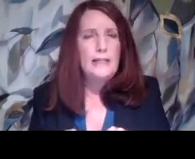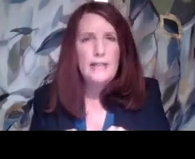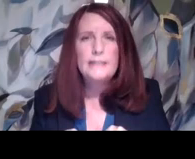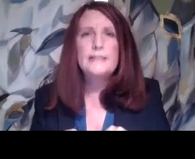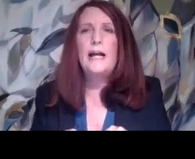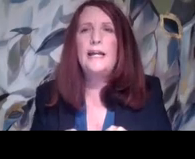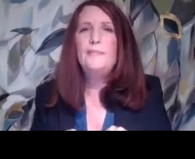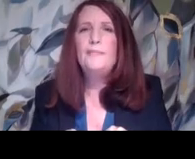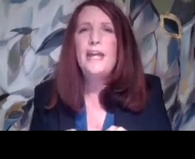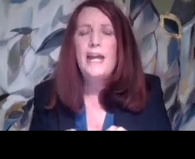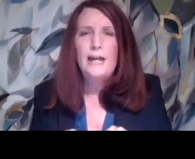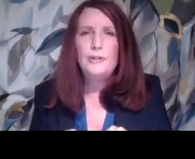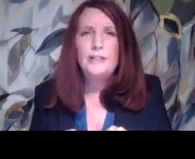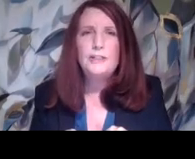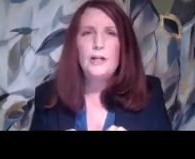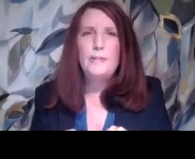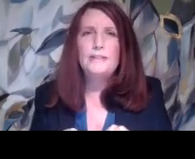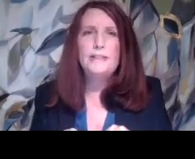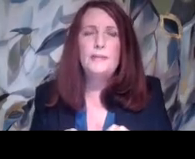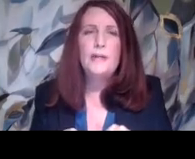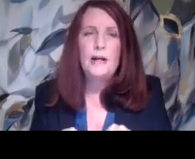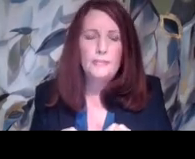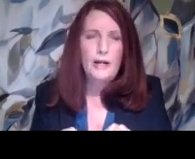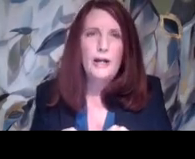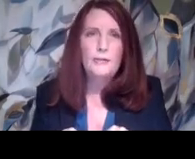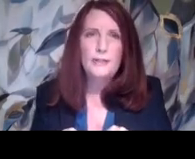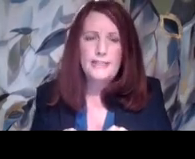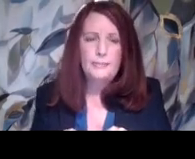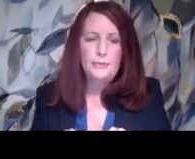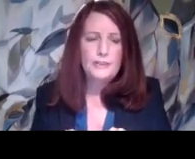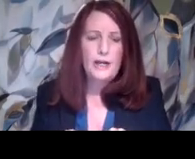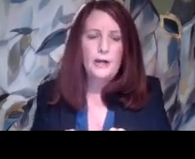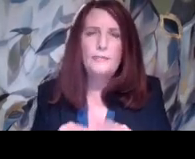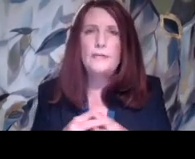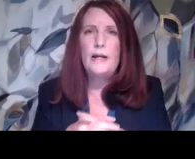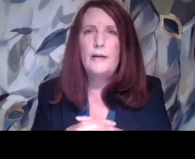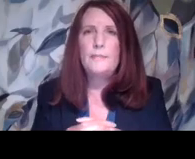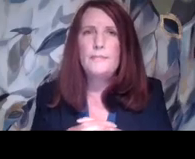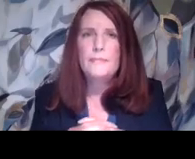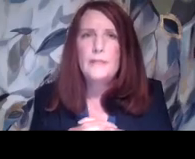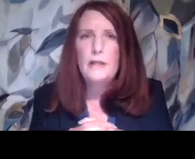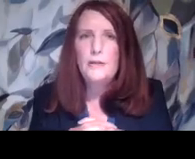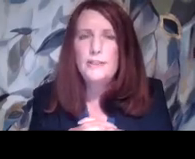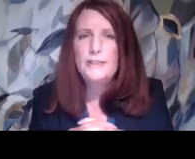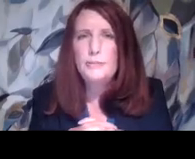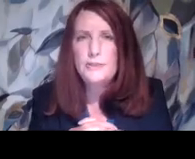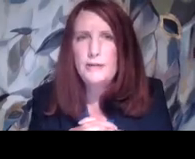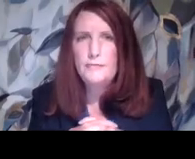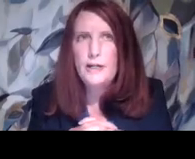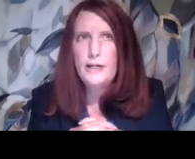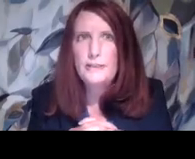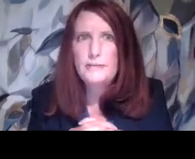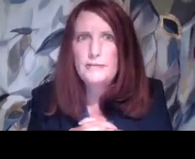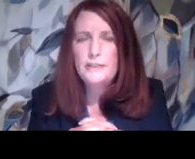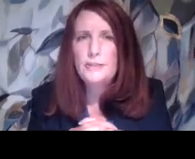And the next slide, and we're going to talk about some, um, other examples of, um, other examples